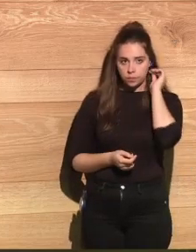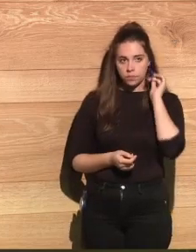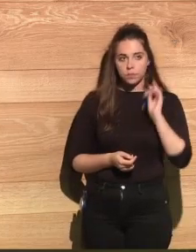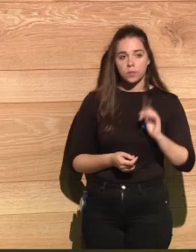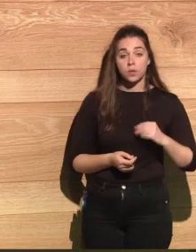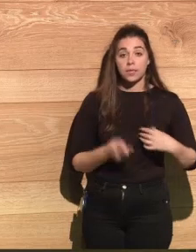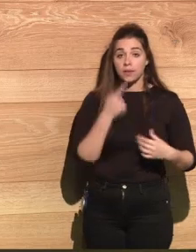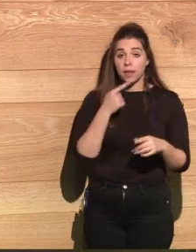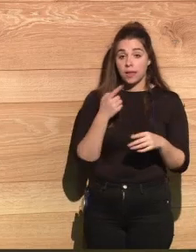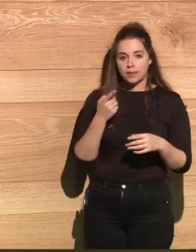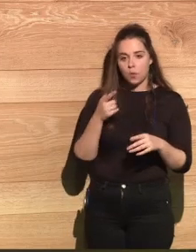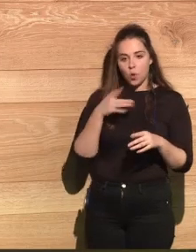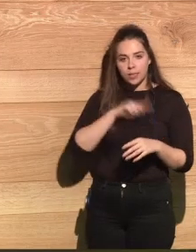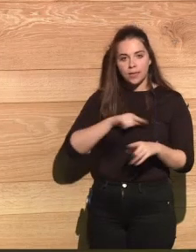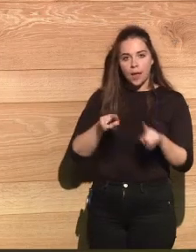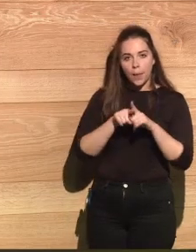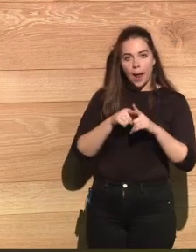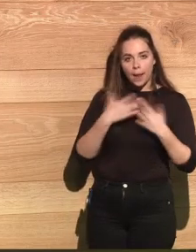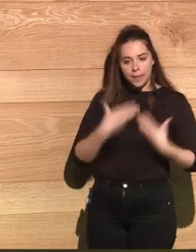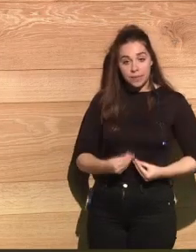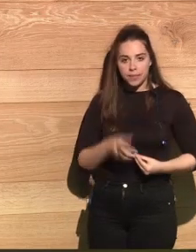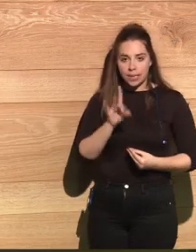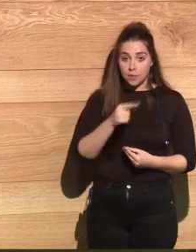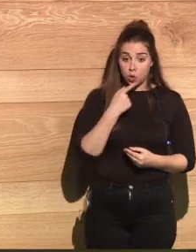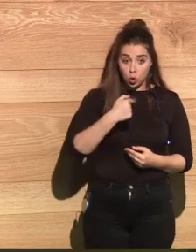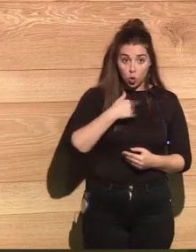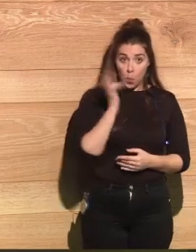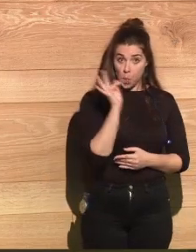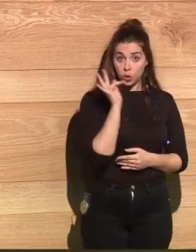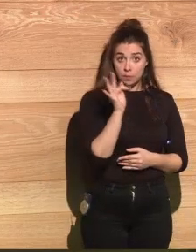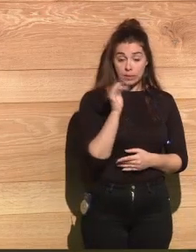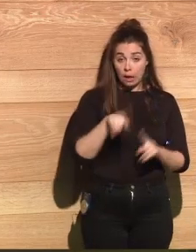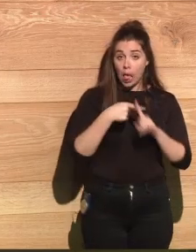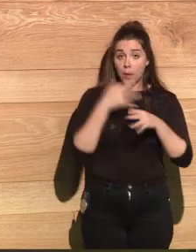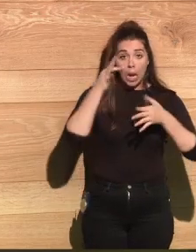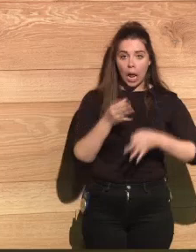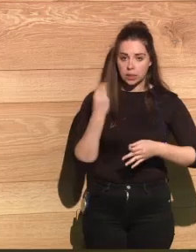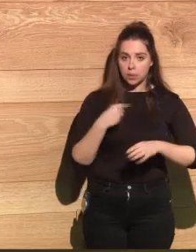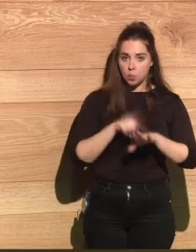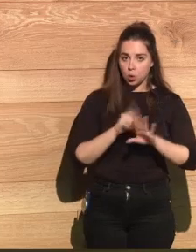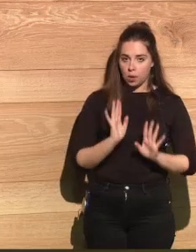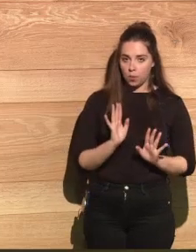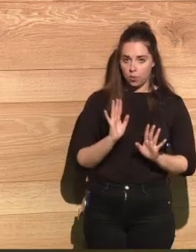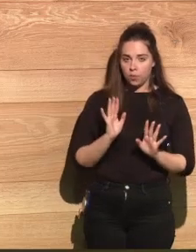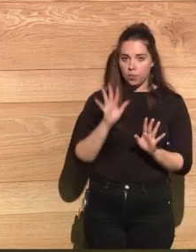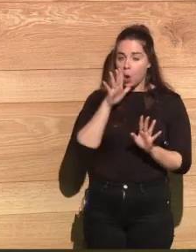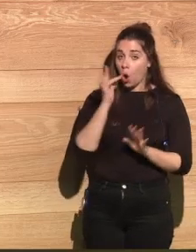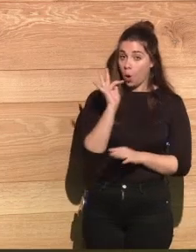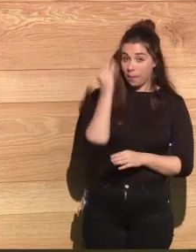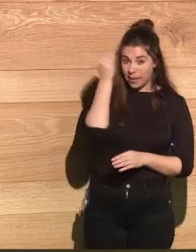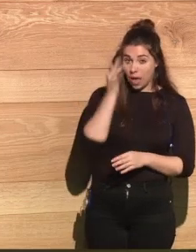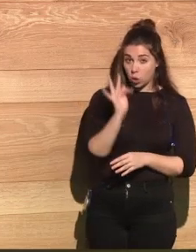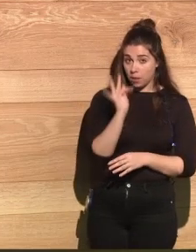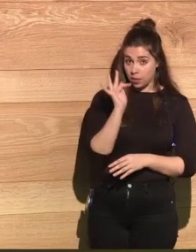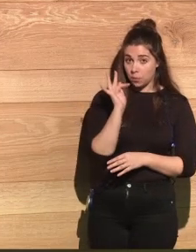And you're saying that you feel pessimistic. Look, but I'm an optimist and realistic at the same time because